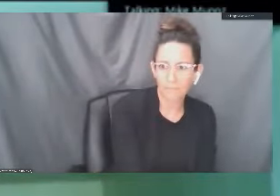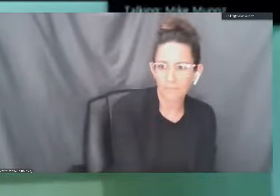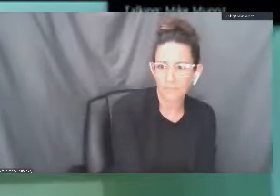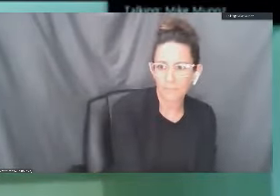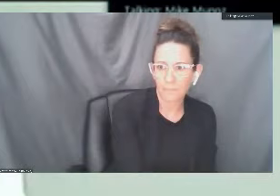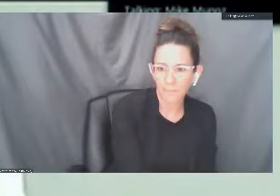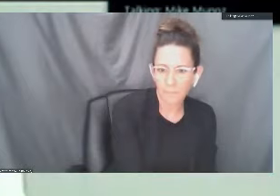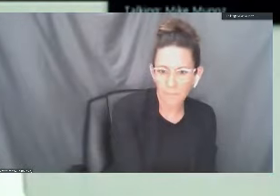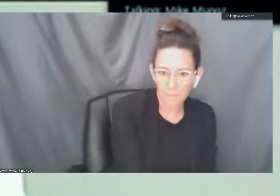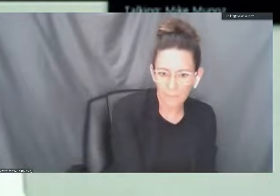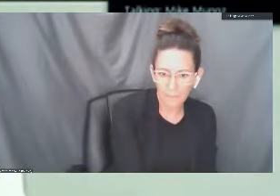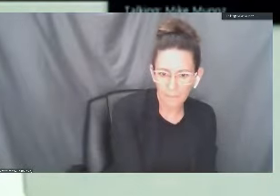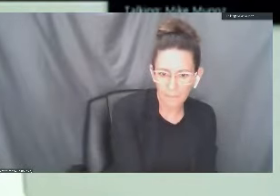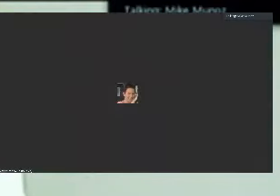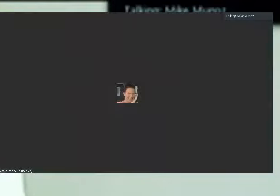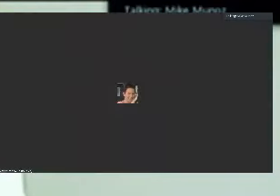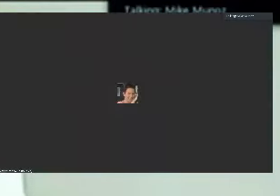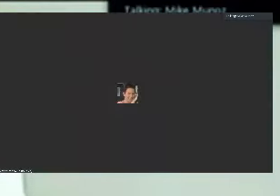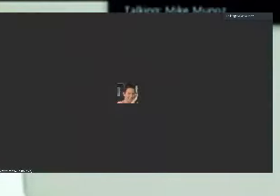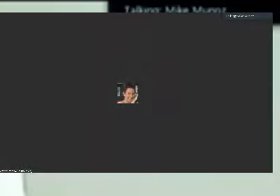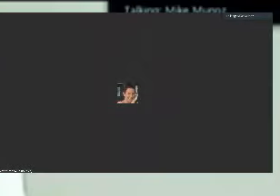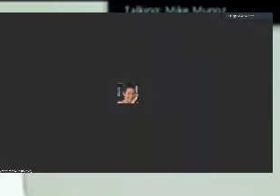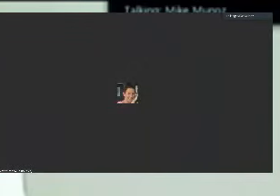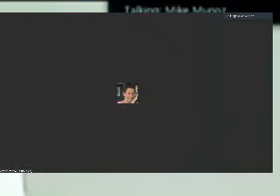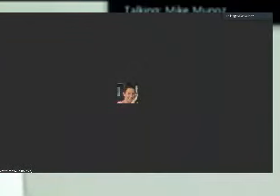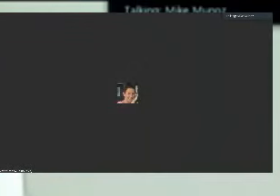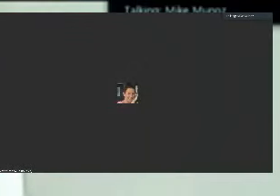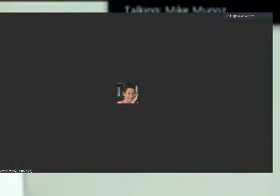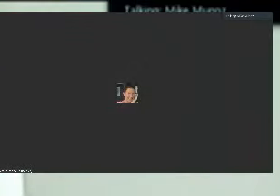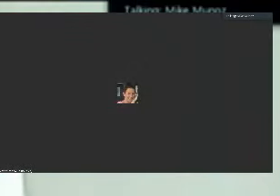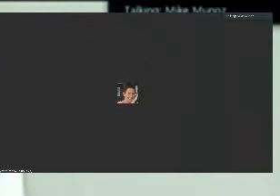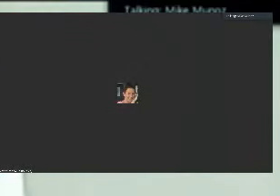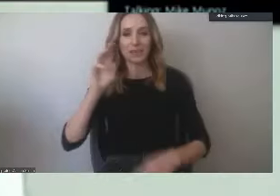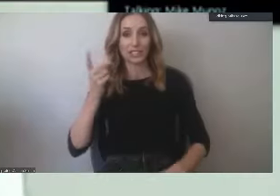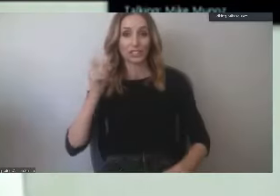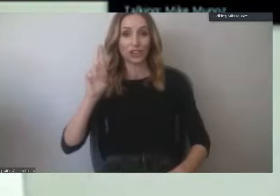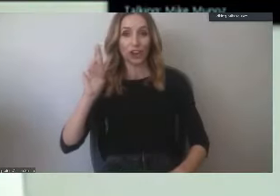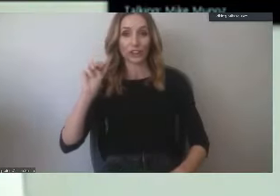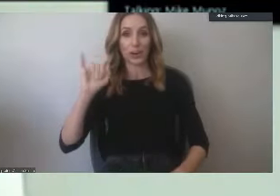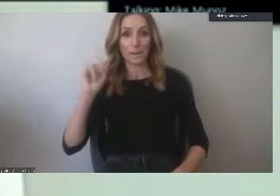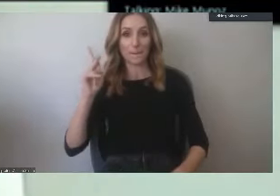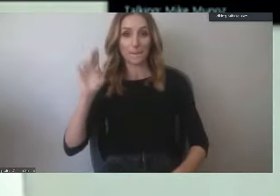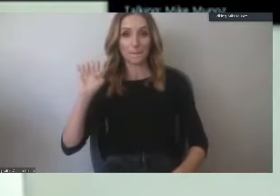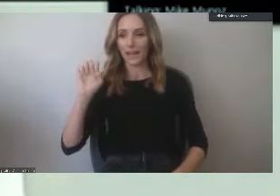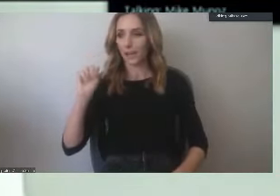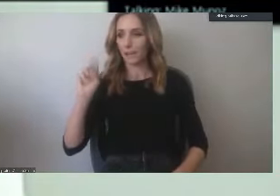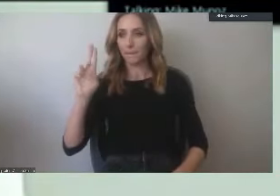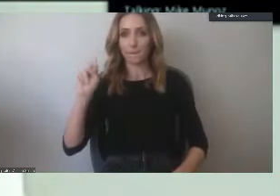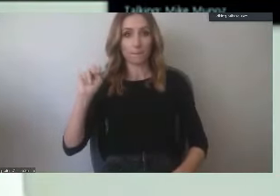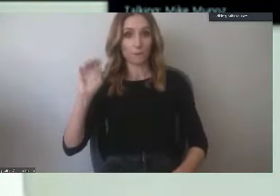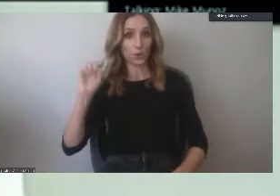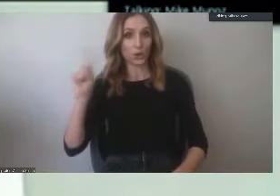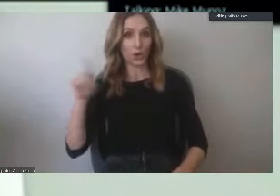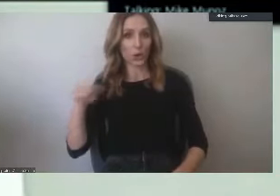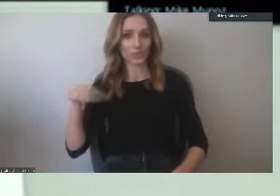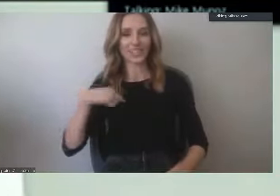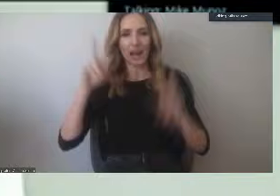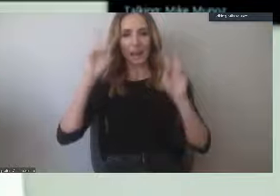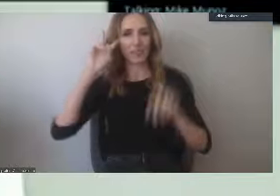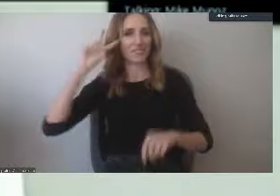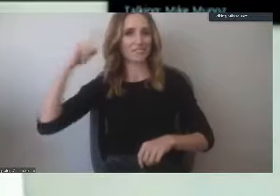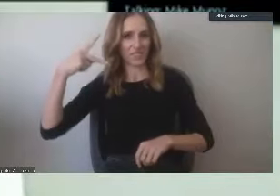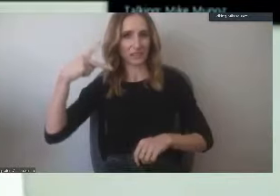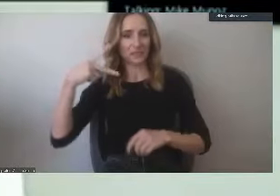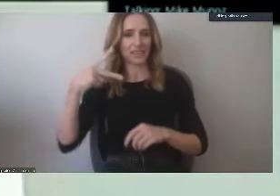Thank you, Dr. Scott. Well, hello, Vikings. My name is Dr. Mike Munoz, and I have the great privilege of serving as the Vice President of Student Services.